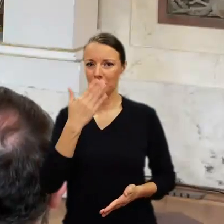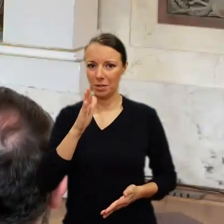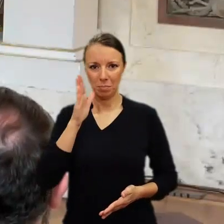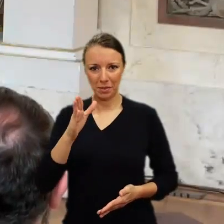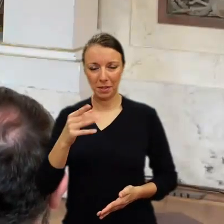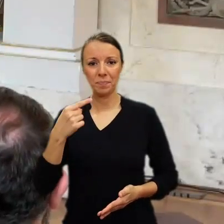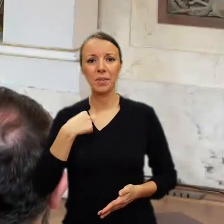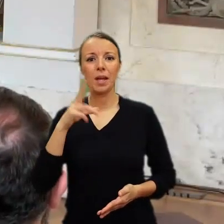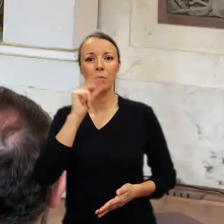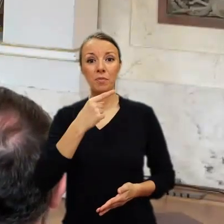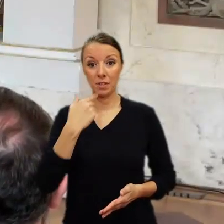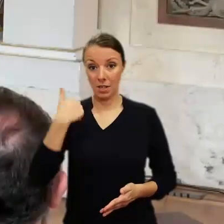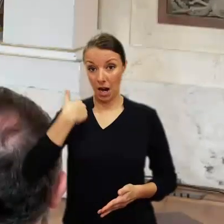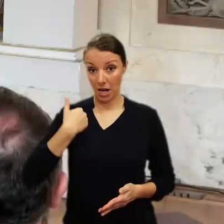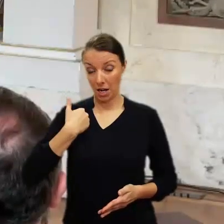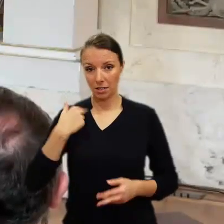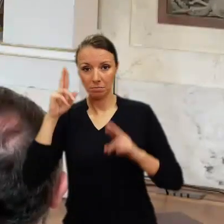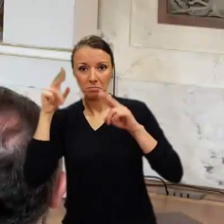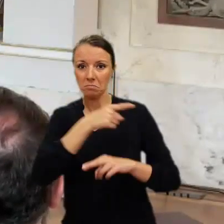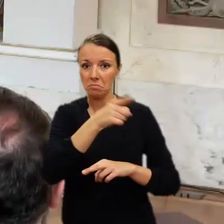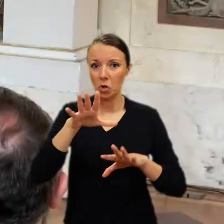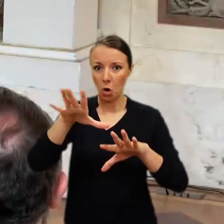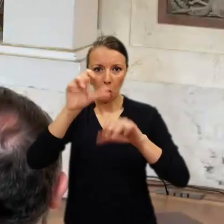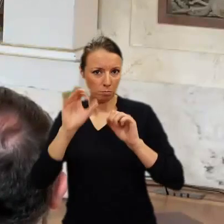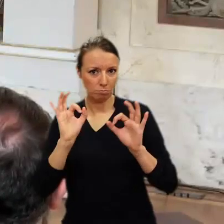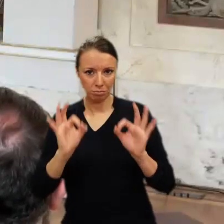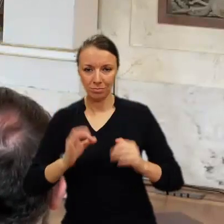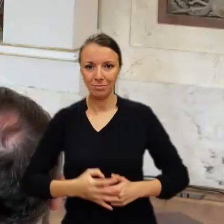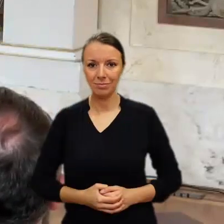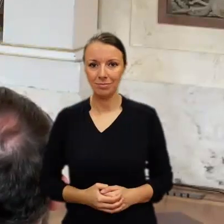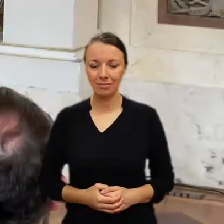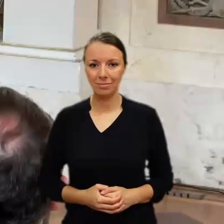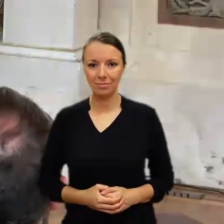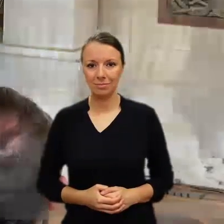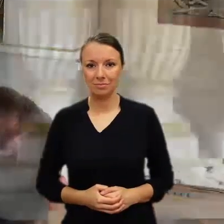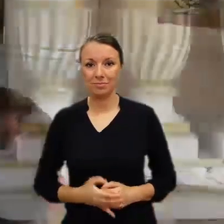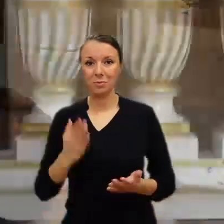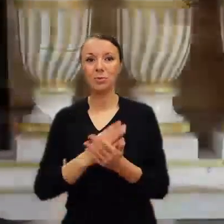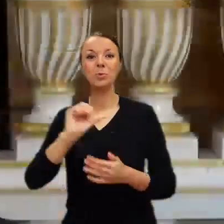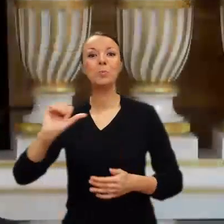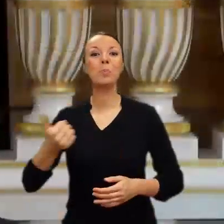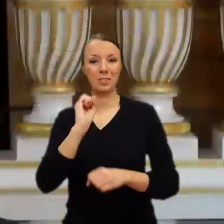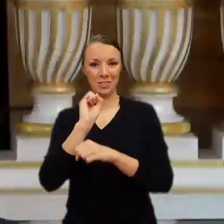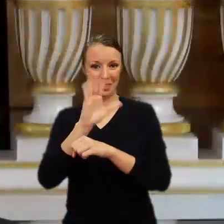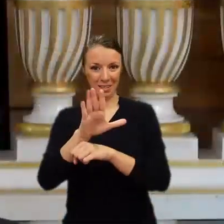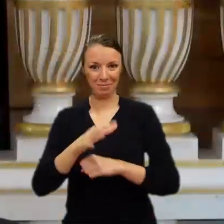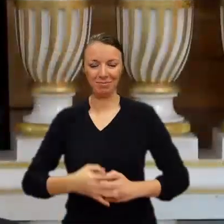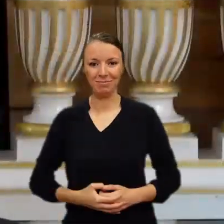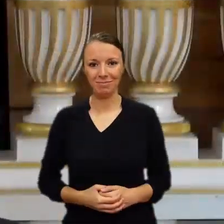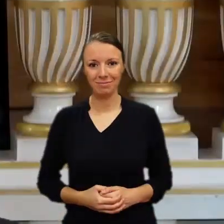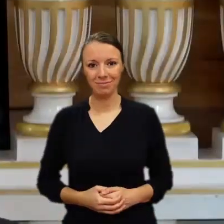I hope my English will be clear. So if we can start with the first slide.